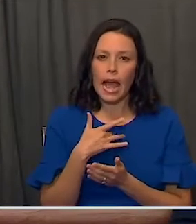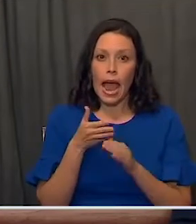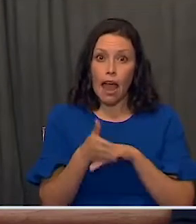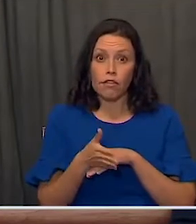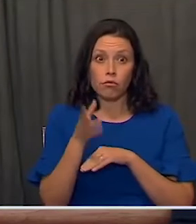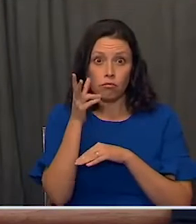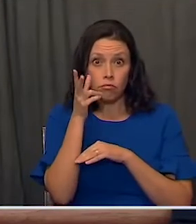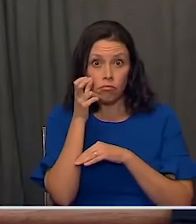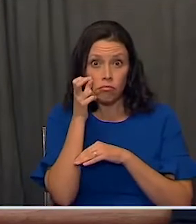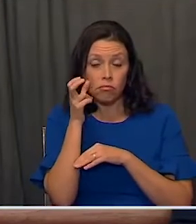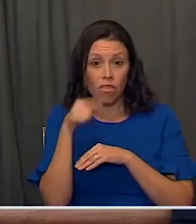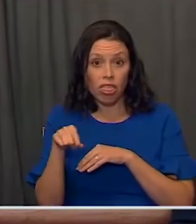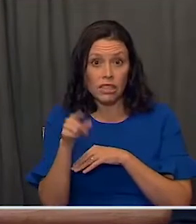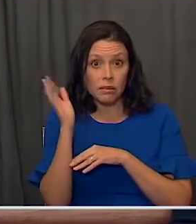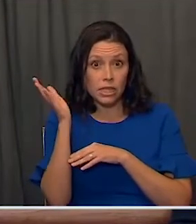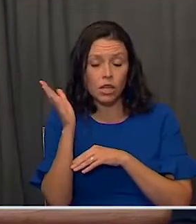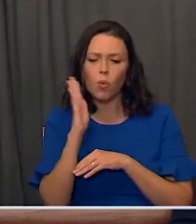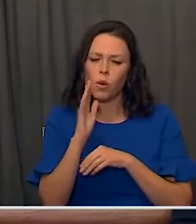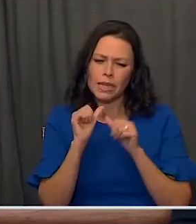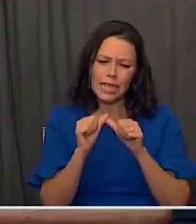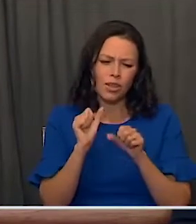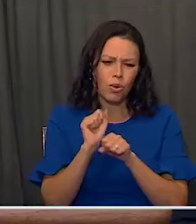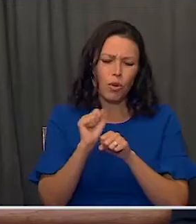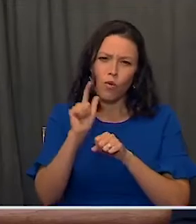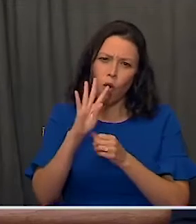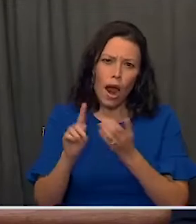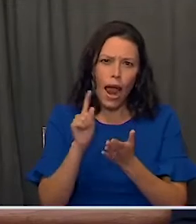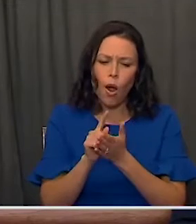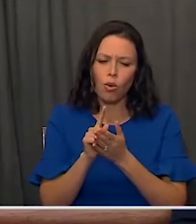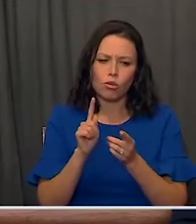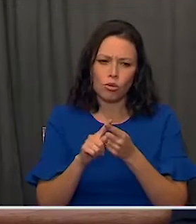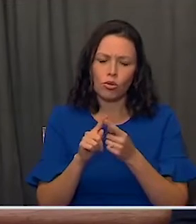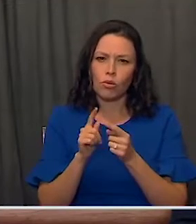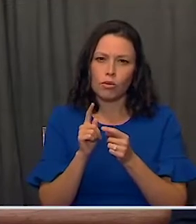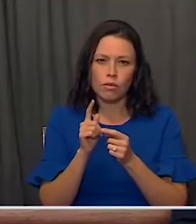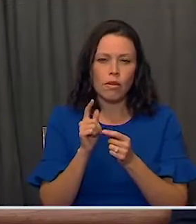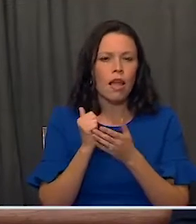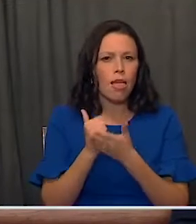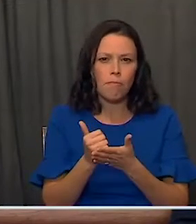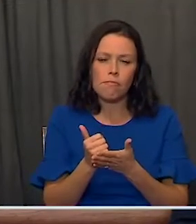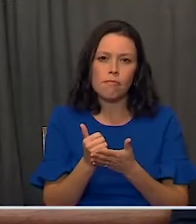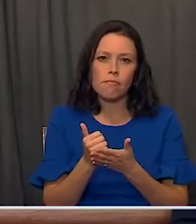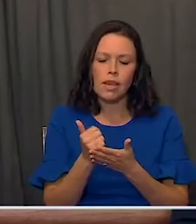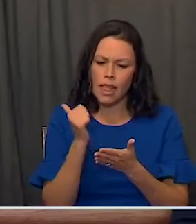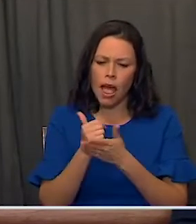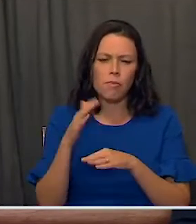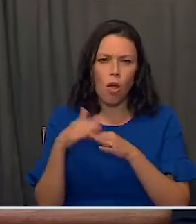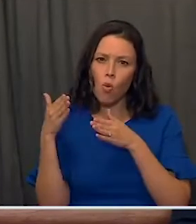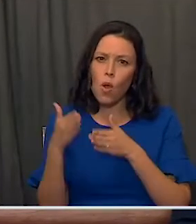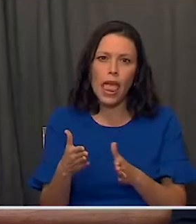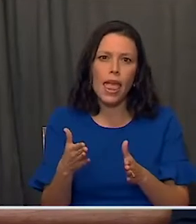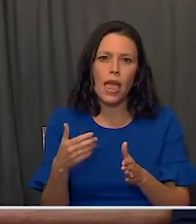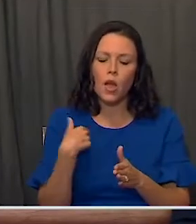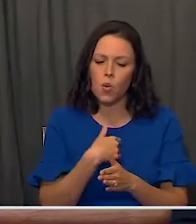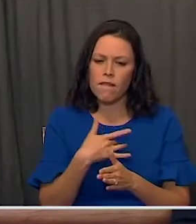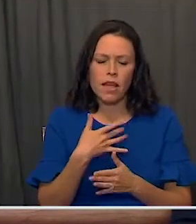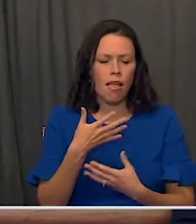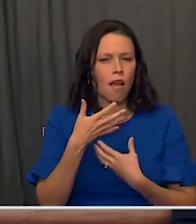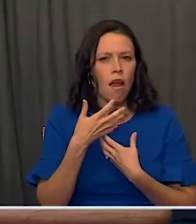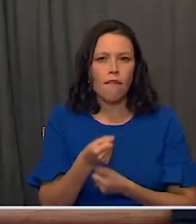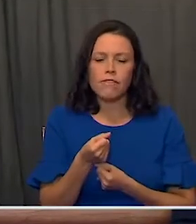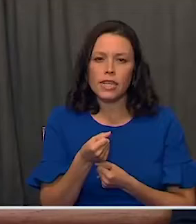that we're going to continue to work around the clock to meet this moment. But help is on the way. We have every confidence that in a